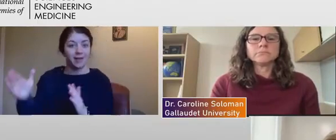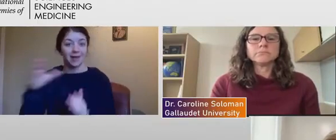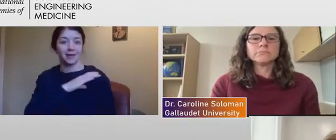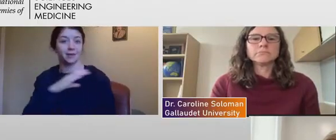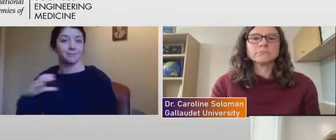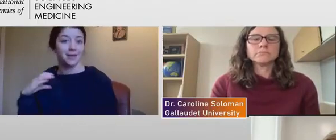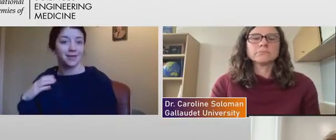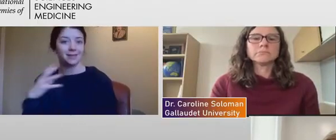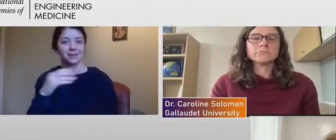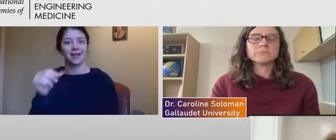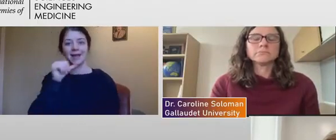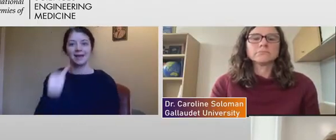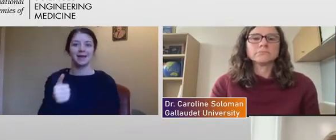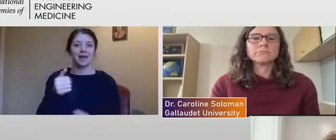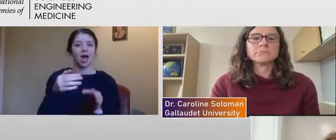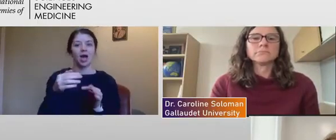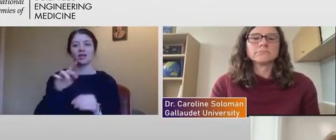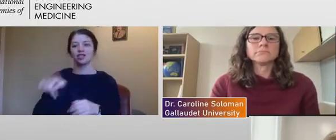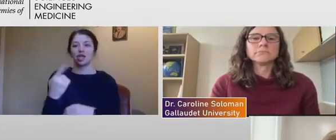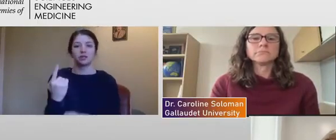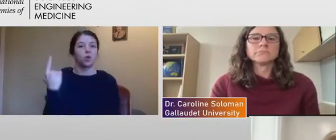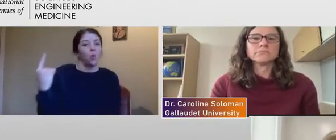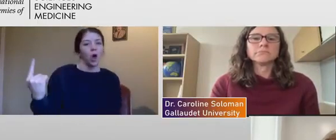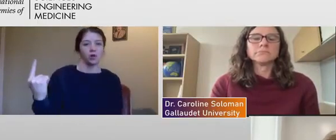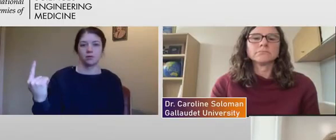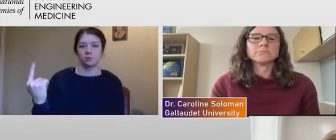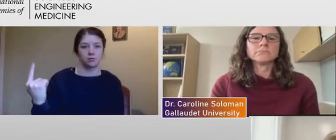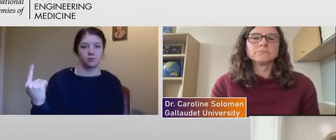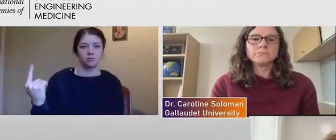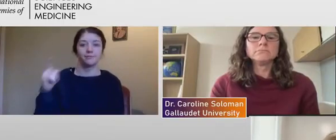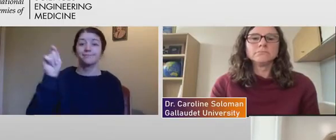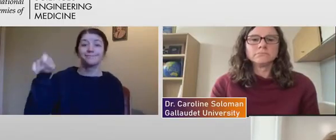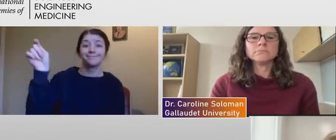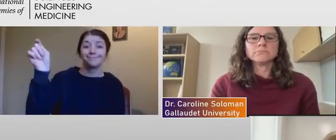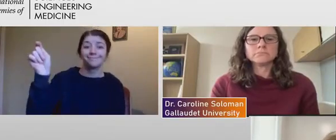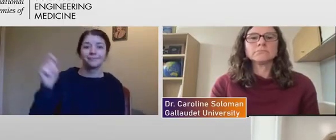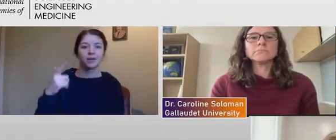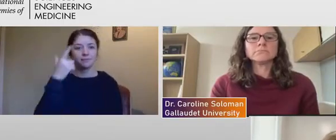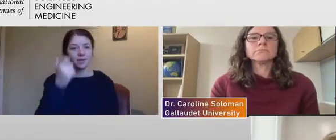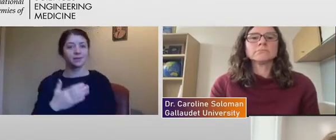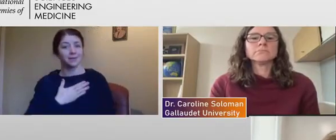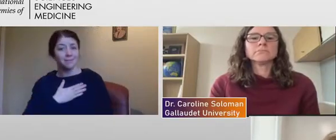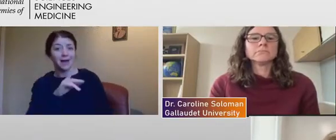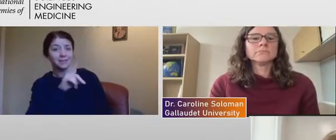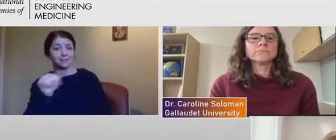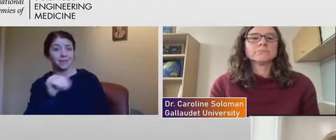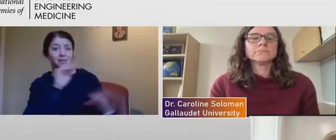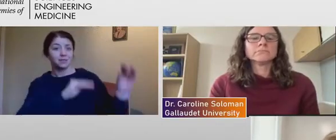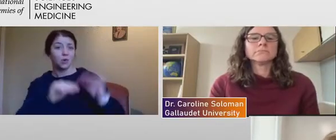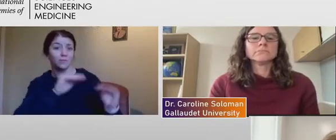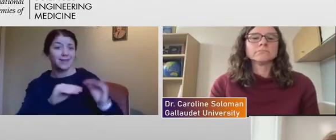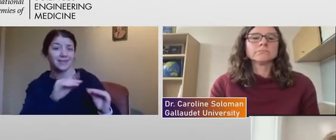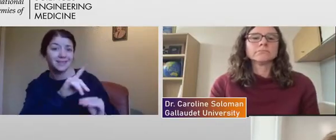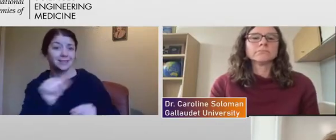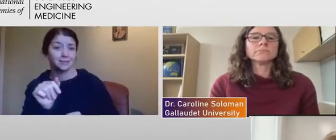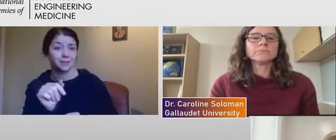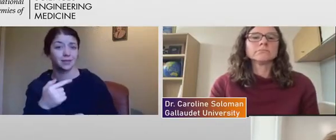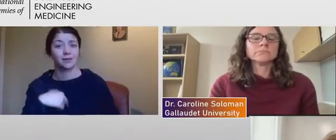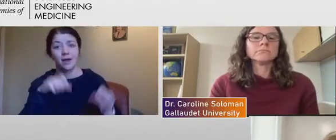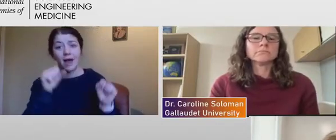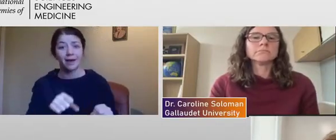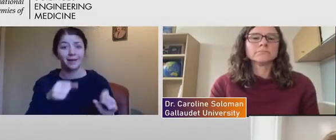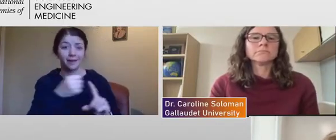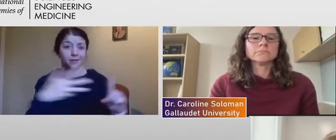and not just one disabled person. Because my disability is the mobility disability. I can tell you, you know, how,